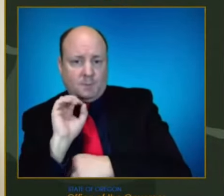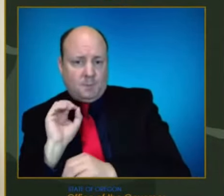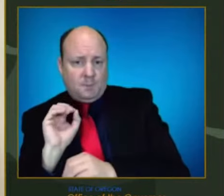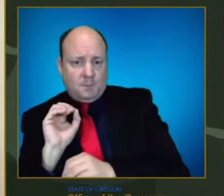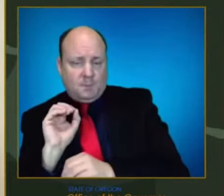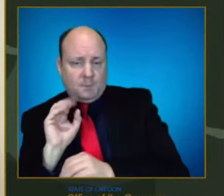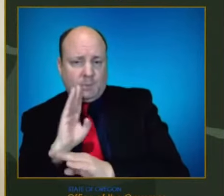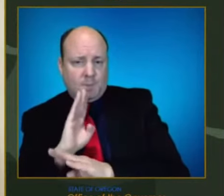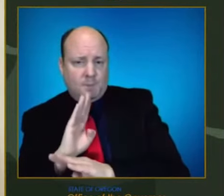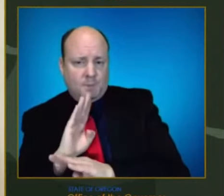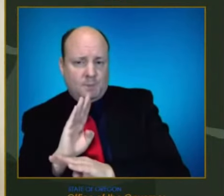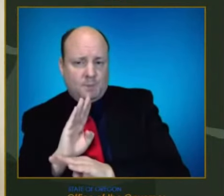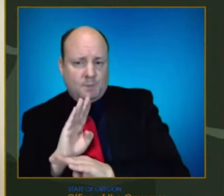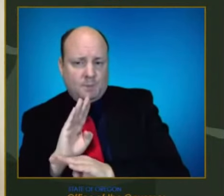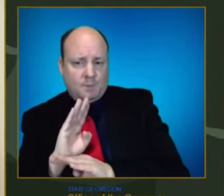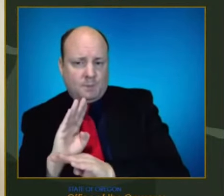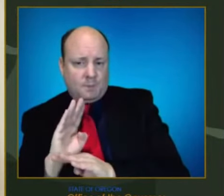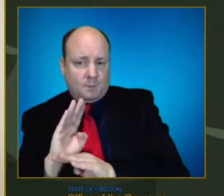Lynn, are you there?